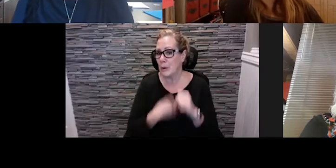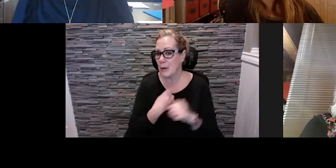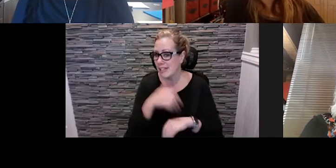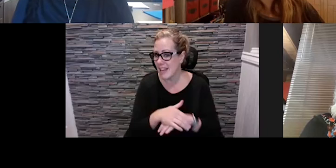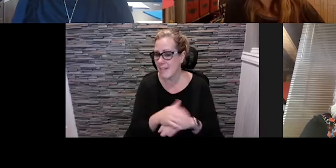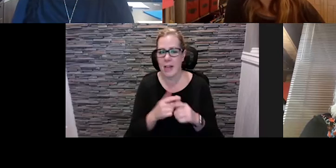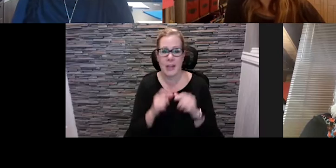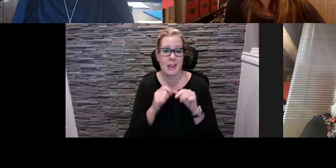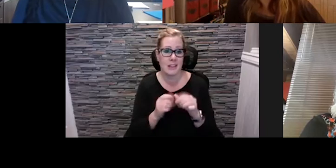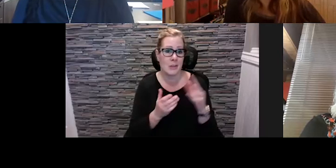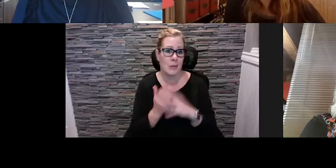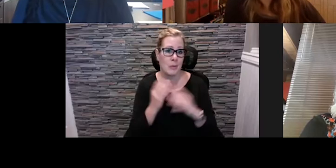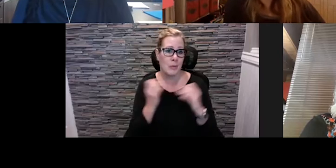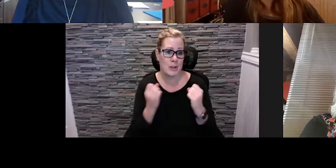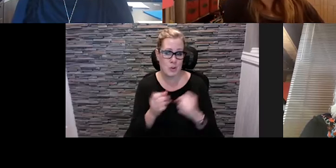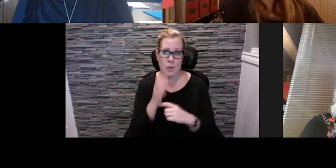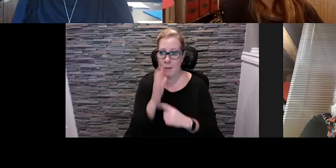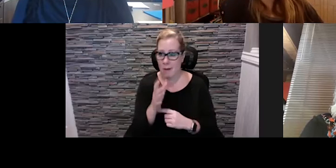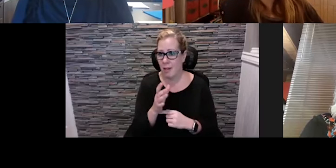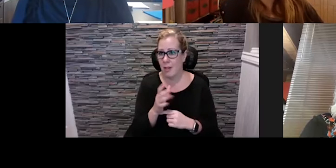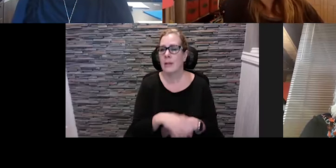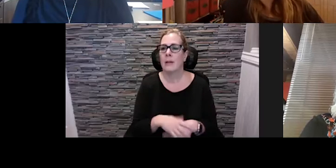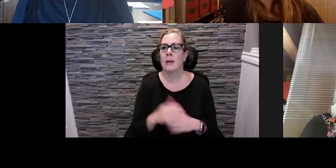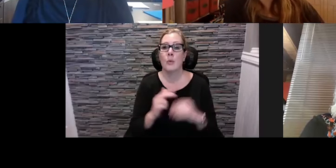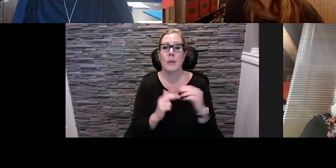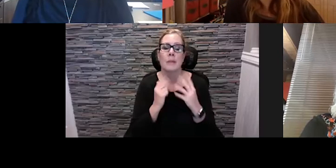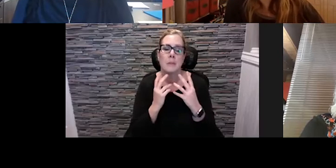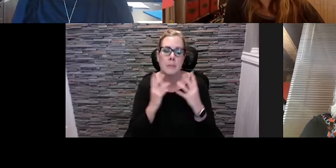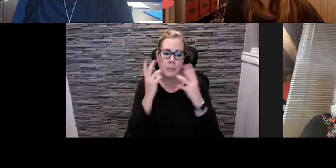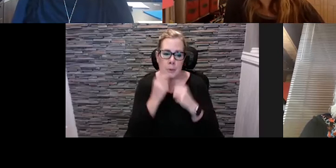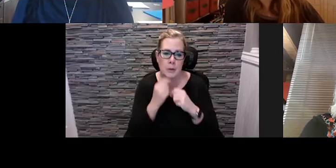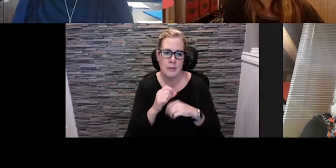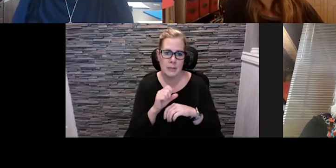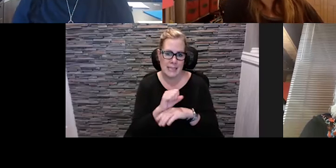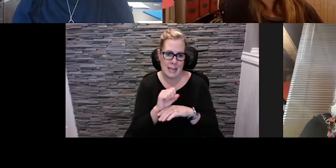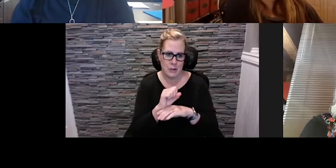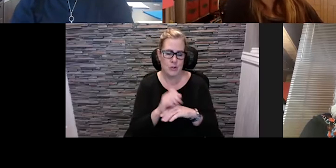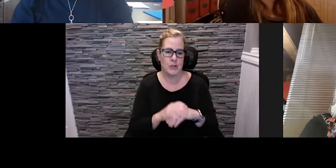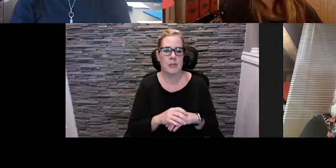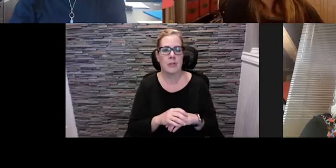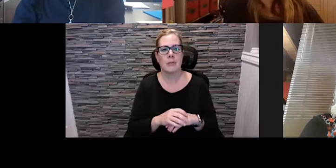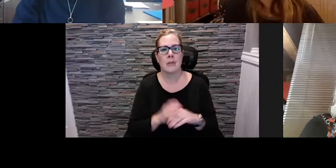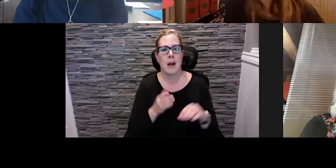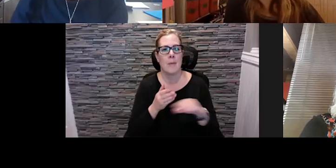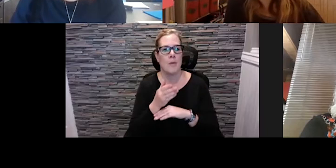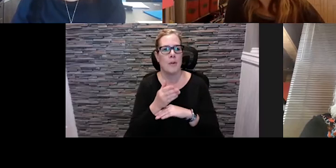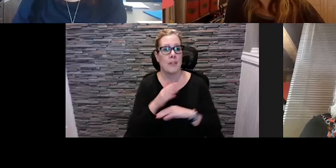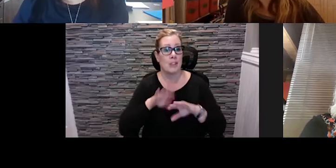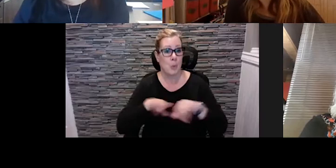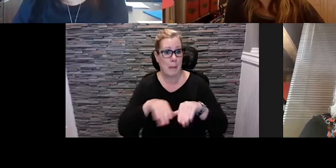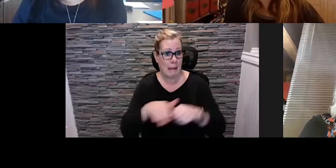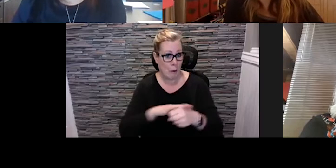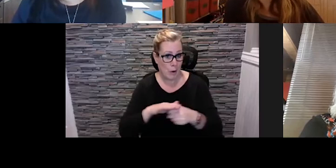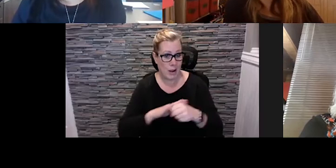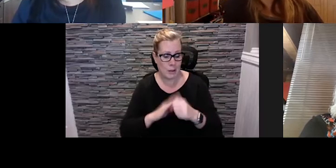throughout the winter months and uh we built a beautiful stage there over top of the a um swimming pool and